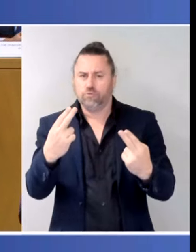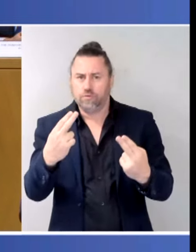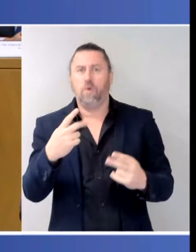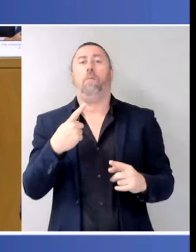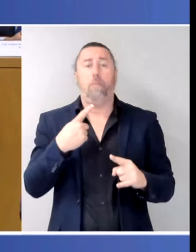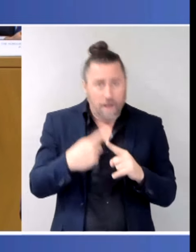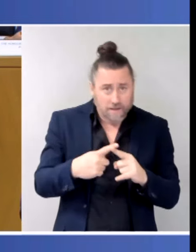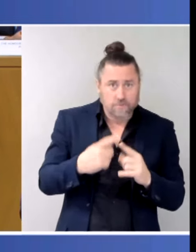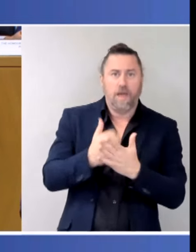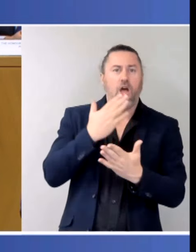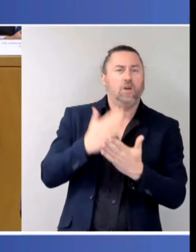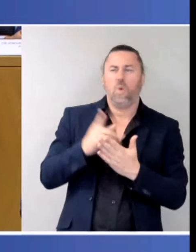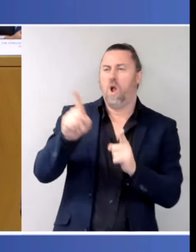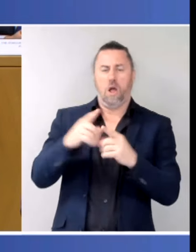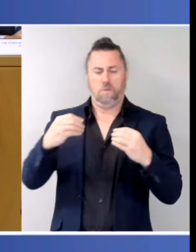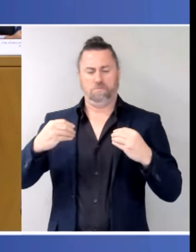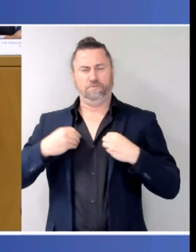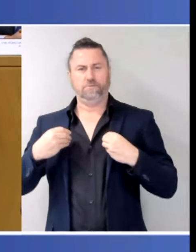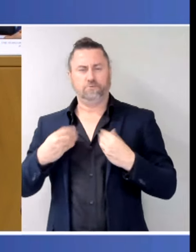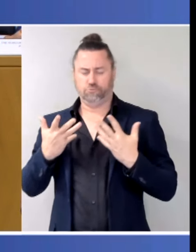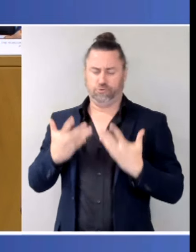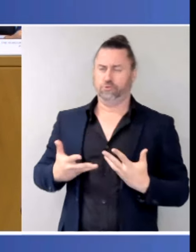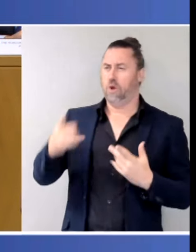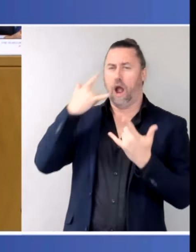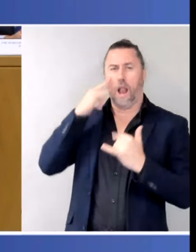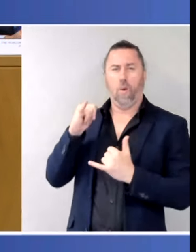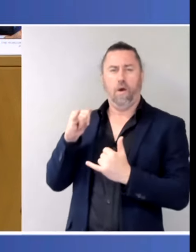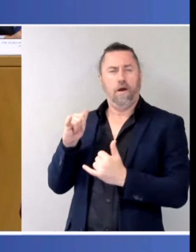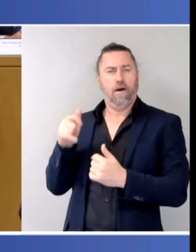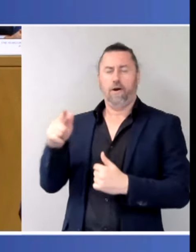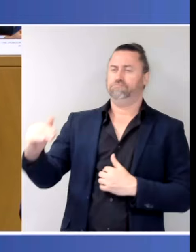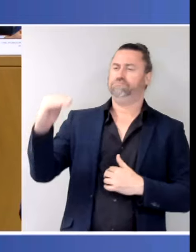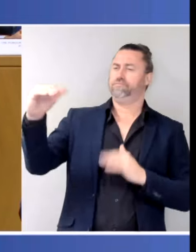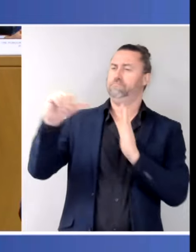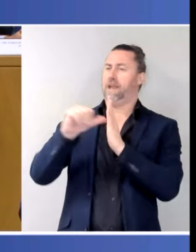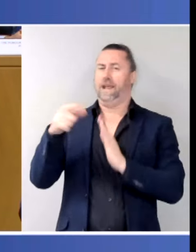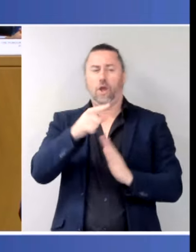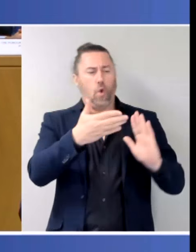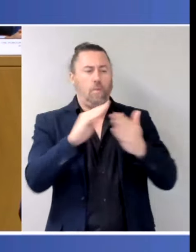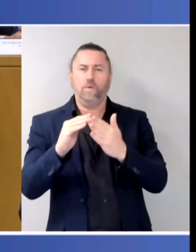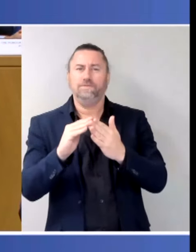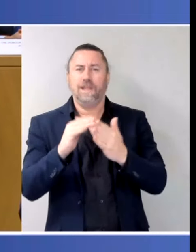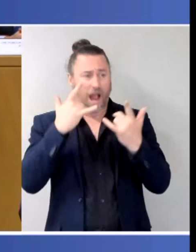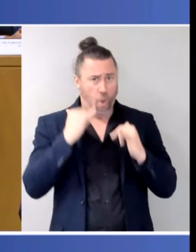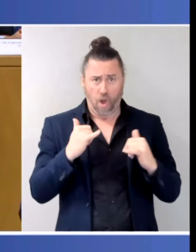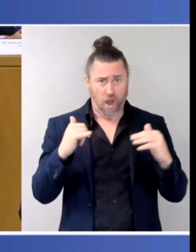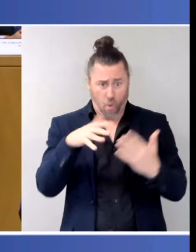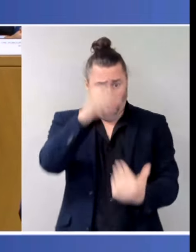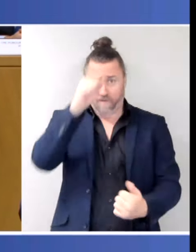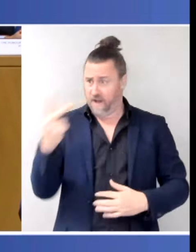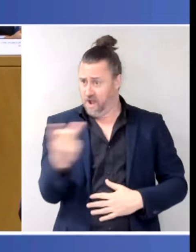$500 million as well, which will be particularly for women